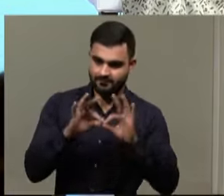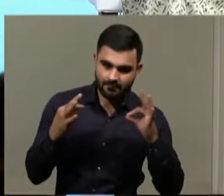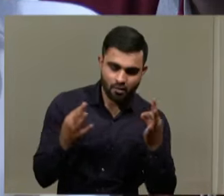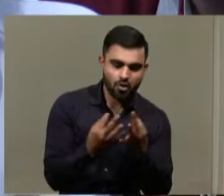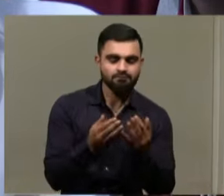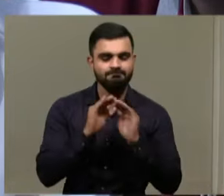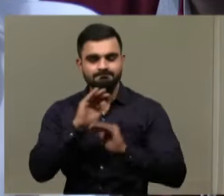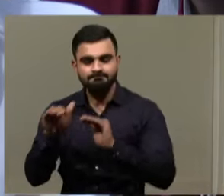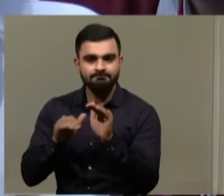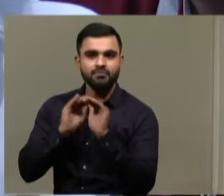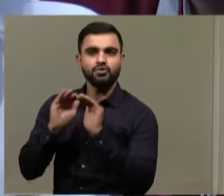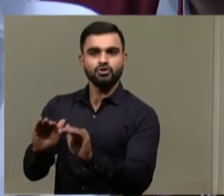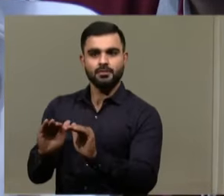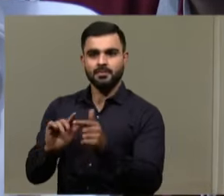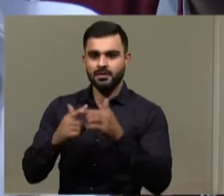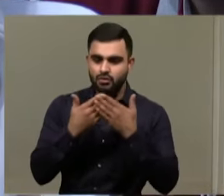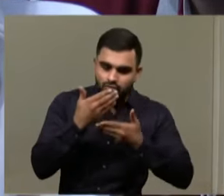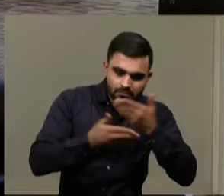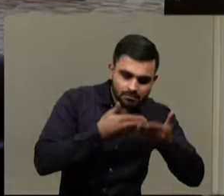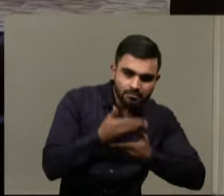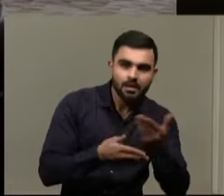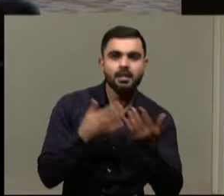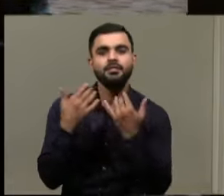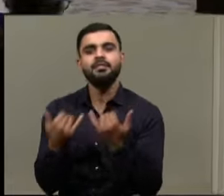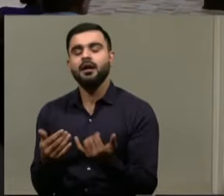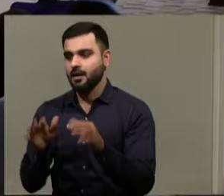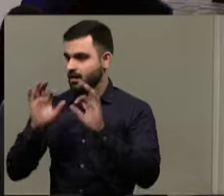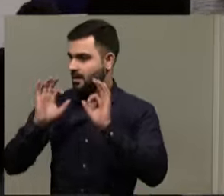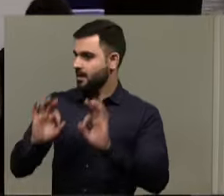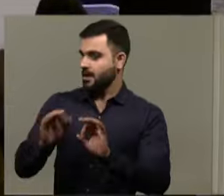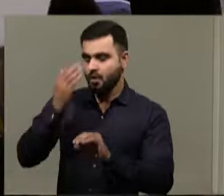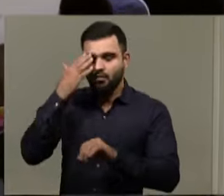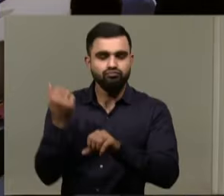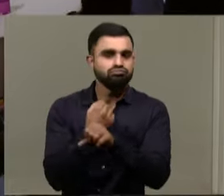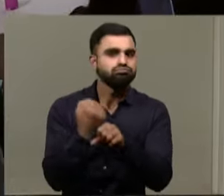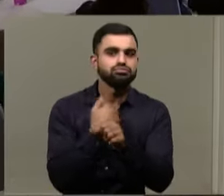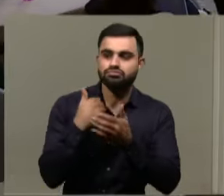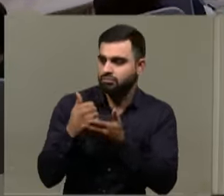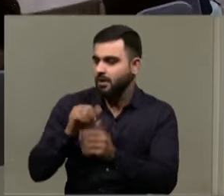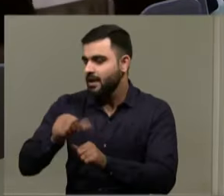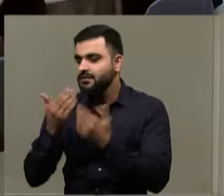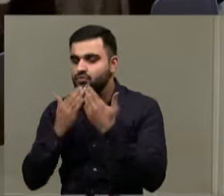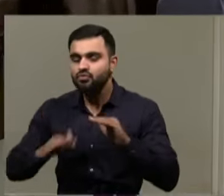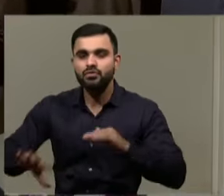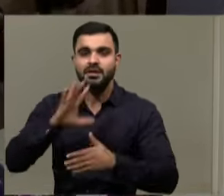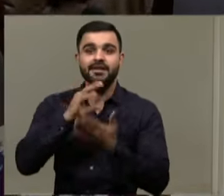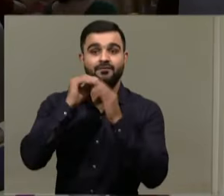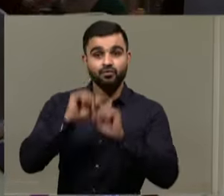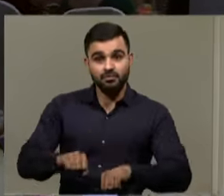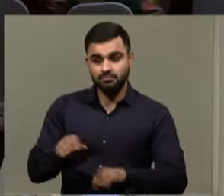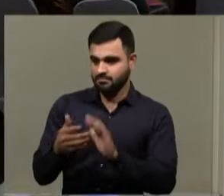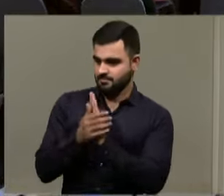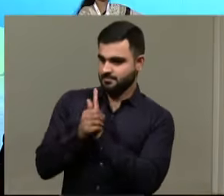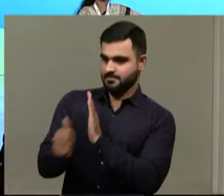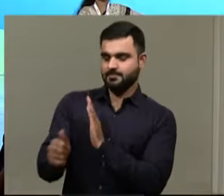and the support you received, you were educated and now it's amazing that, you know, you're doing so much to help other children and ensure that they have those